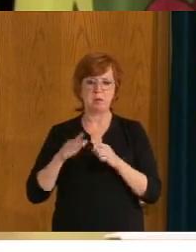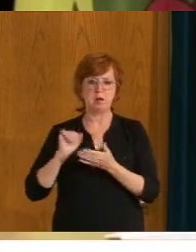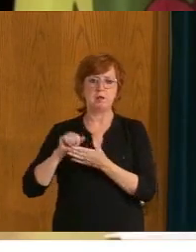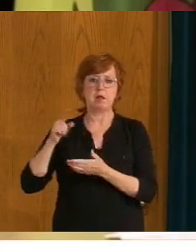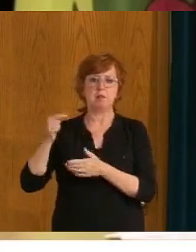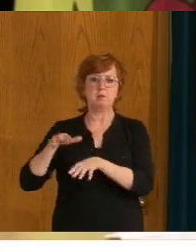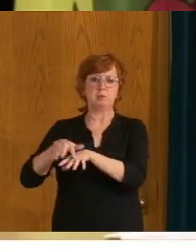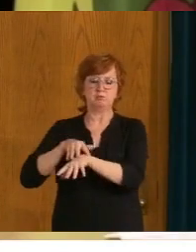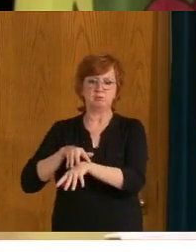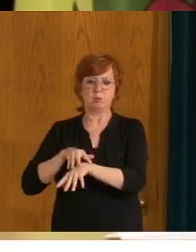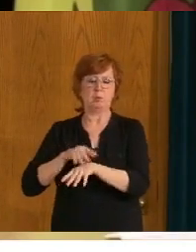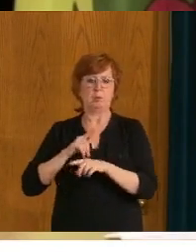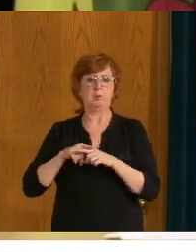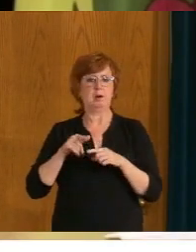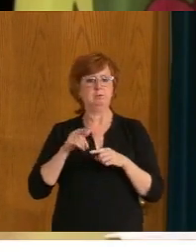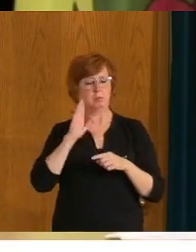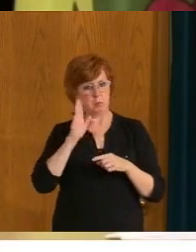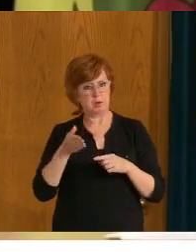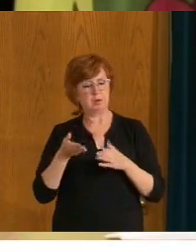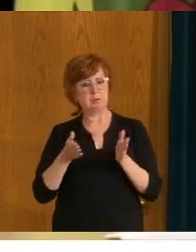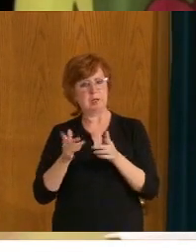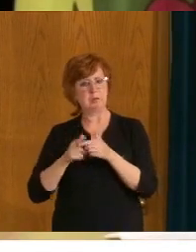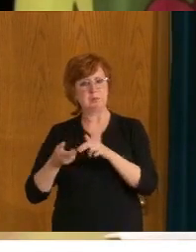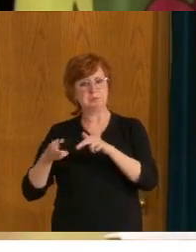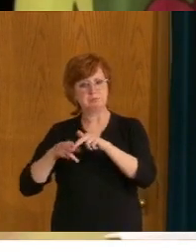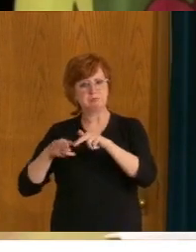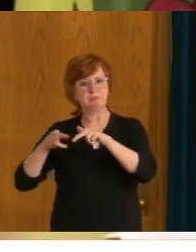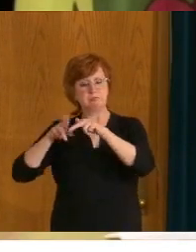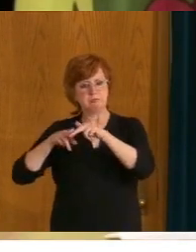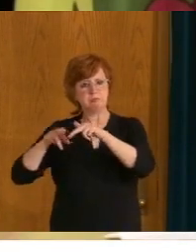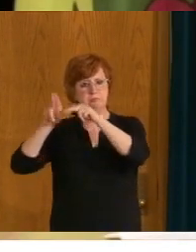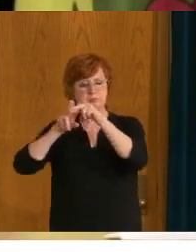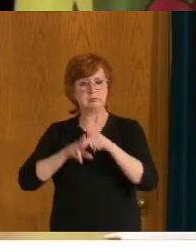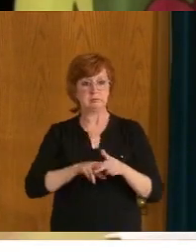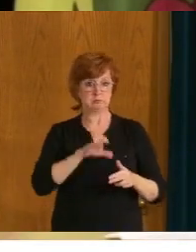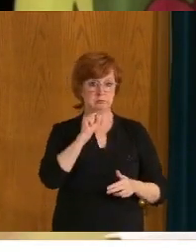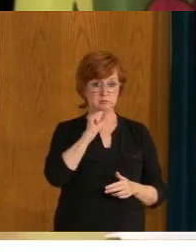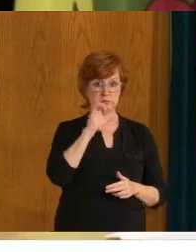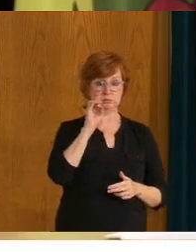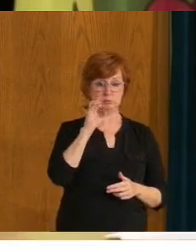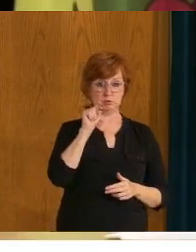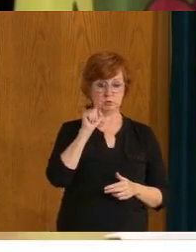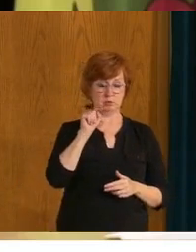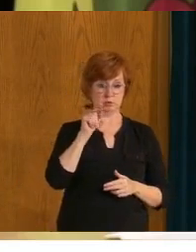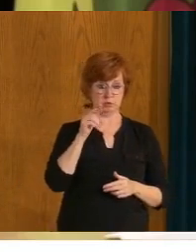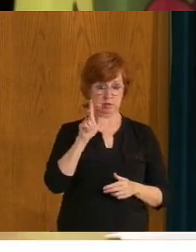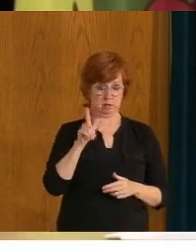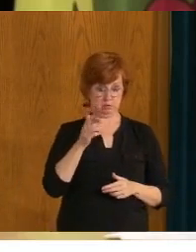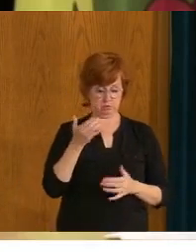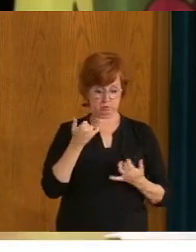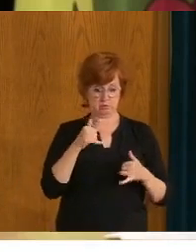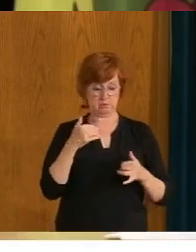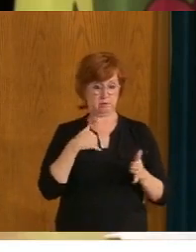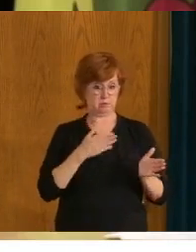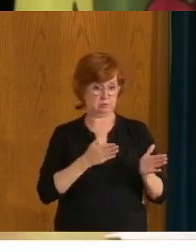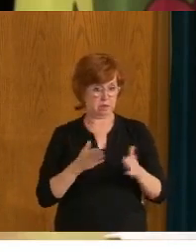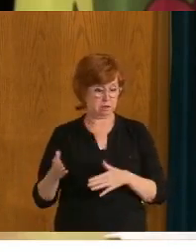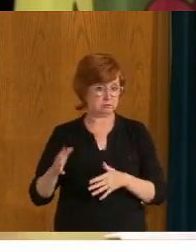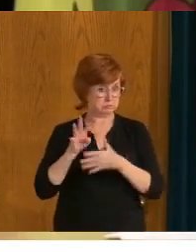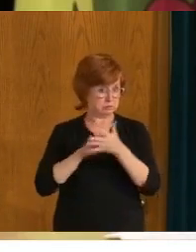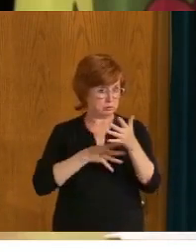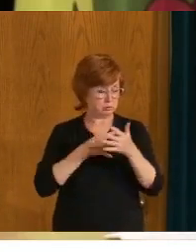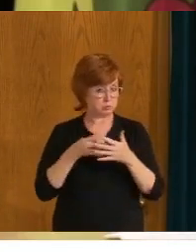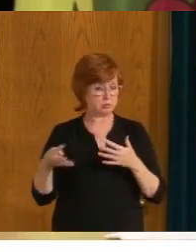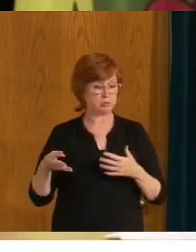dates on when you're going to be transitioning, uh, back with, uh, some of the larger mass vaccination clinics we have, but I